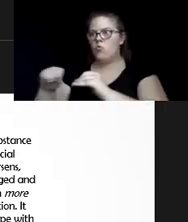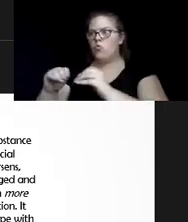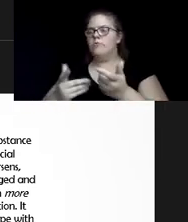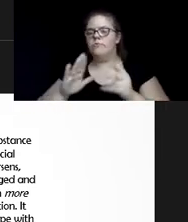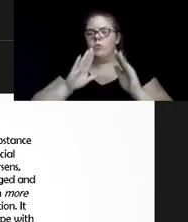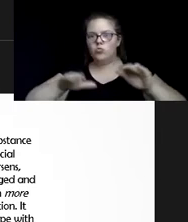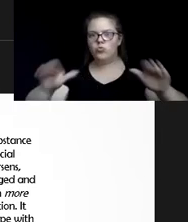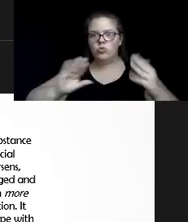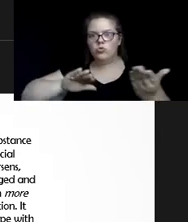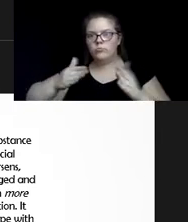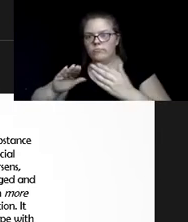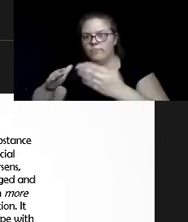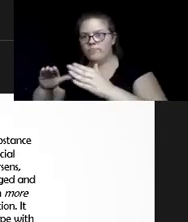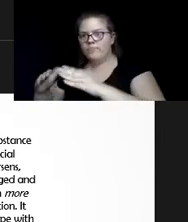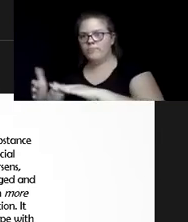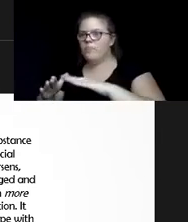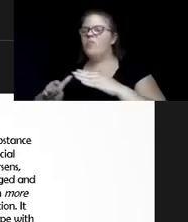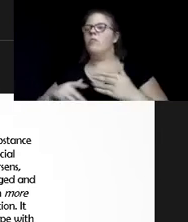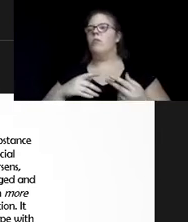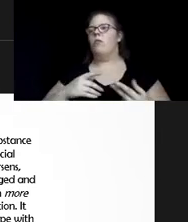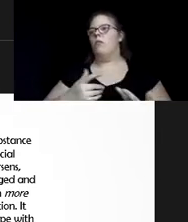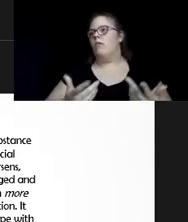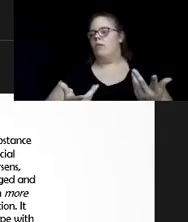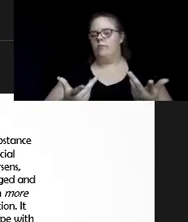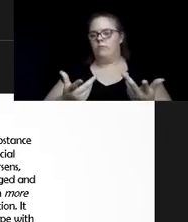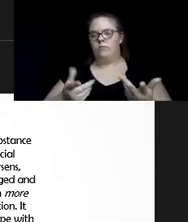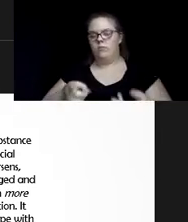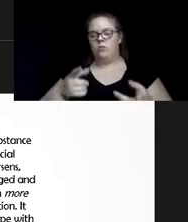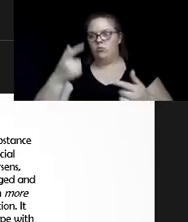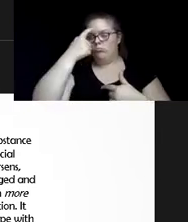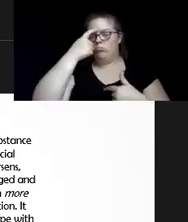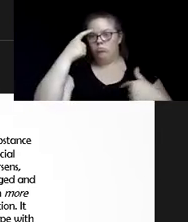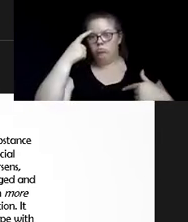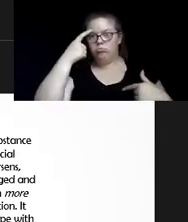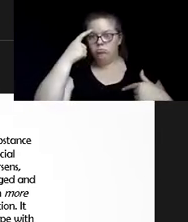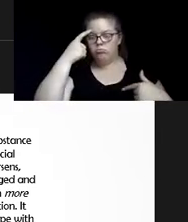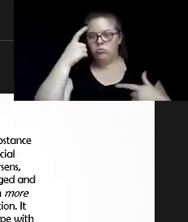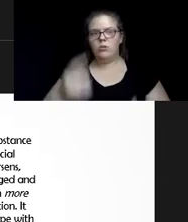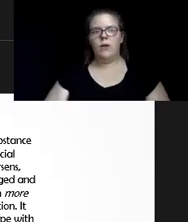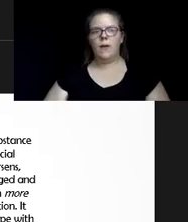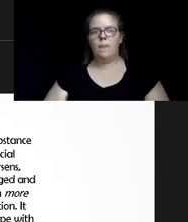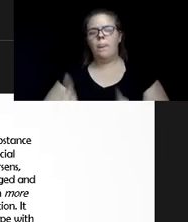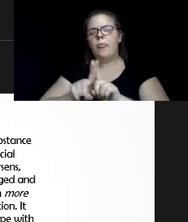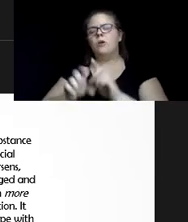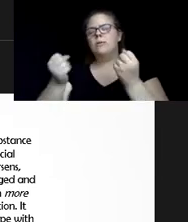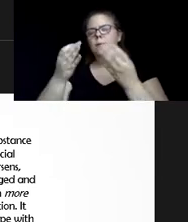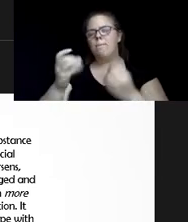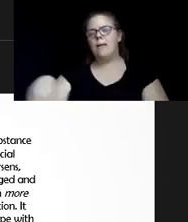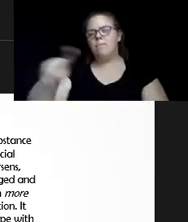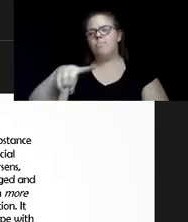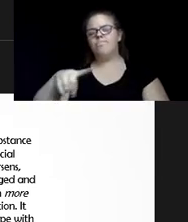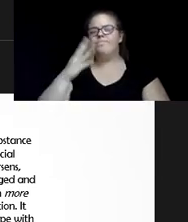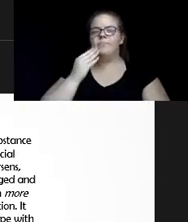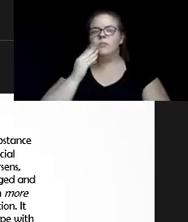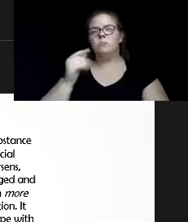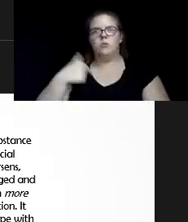witnessed generations behind them dying out. This is traumatic. Also they, a lot of them are also experiencing what I would